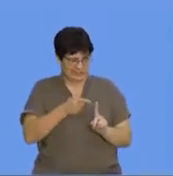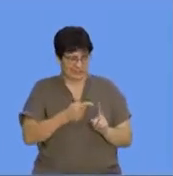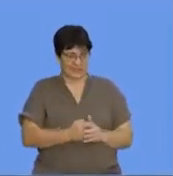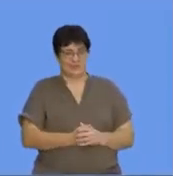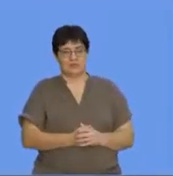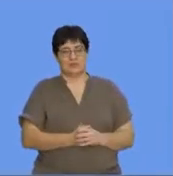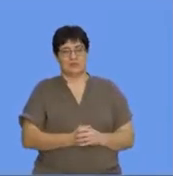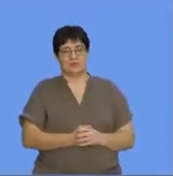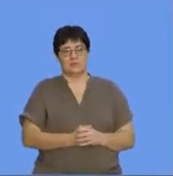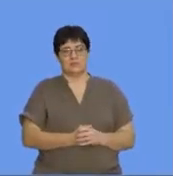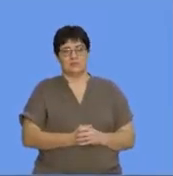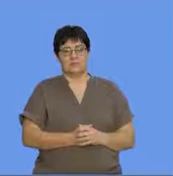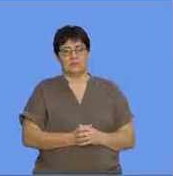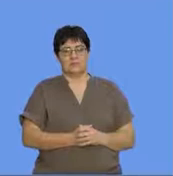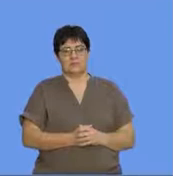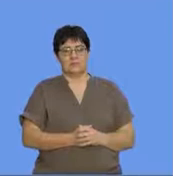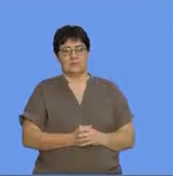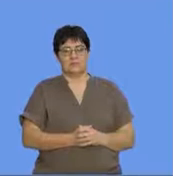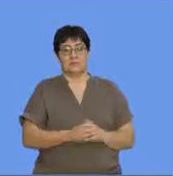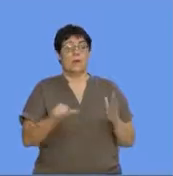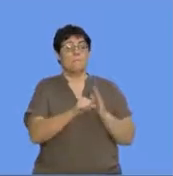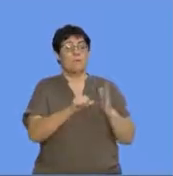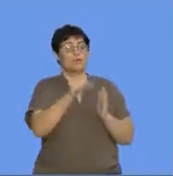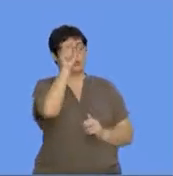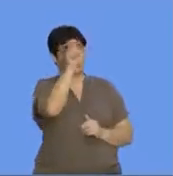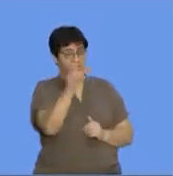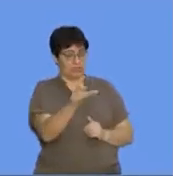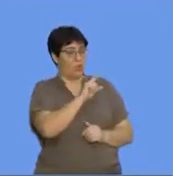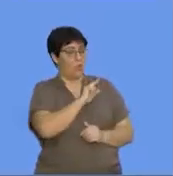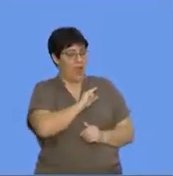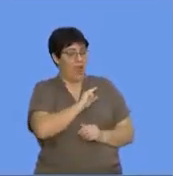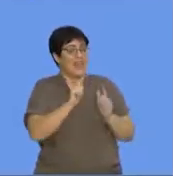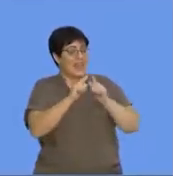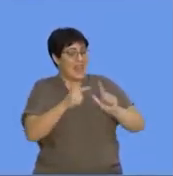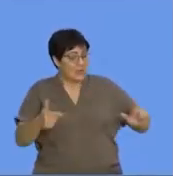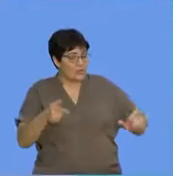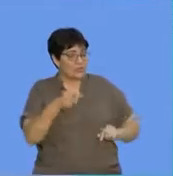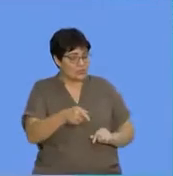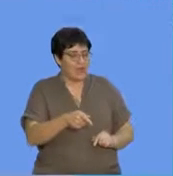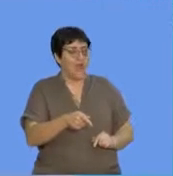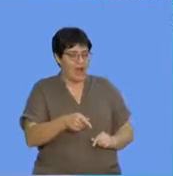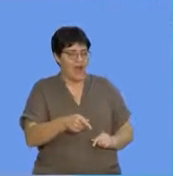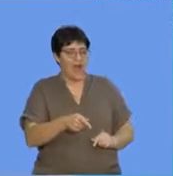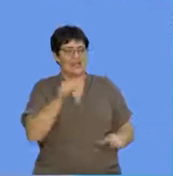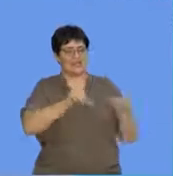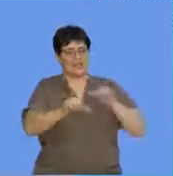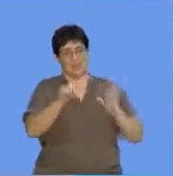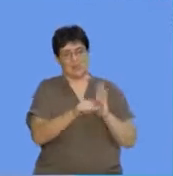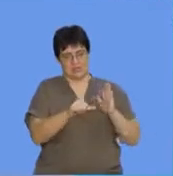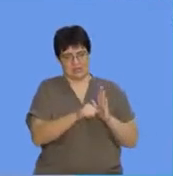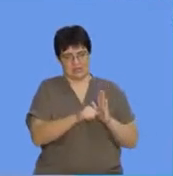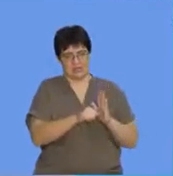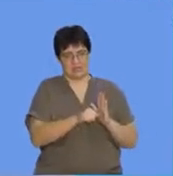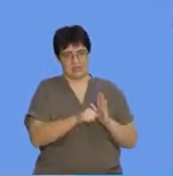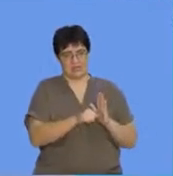Right. And then the key words, because language is very important, it is the tool of the trade. So we shall use the very,